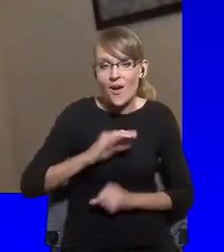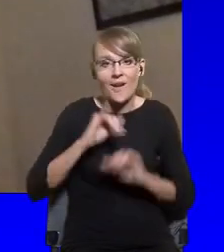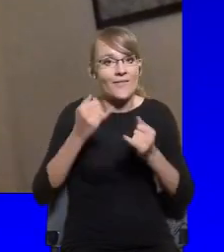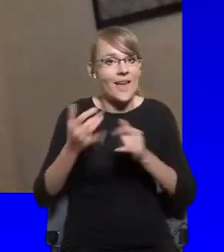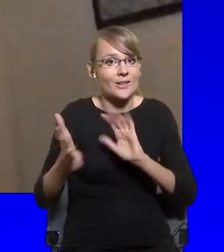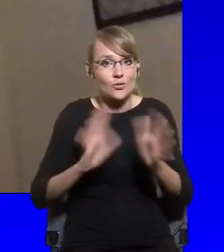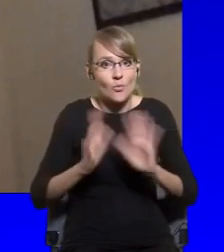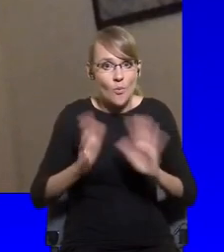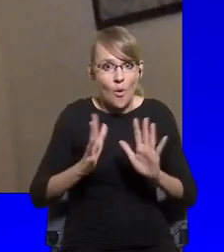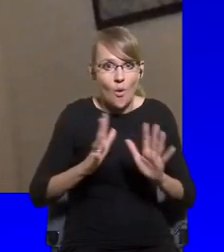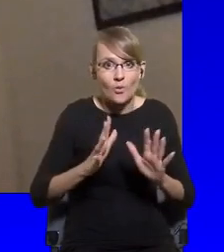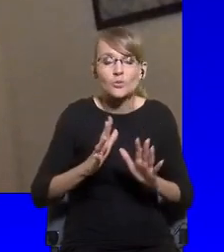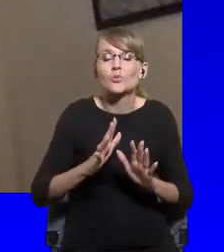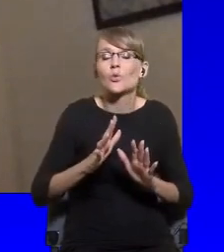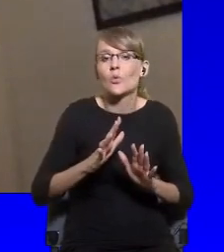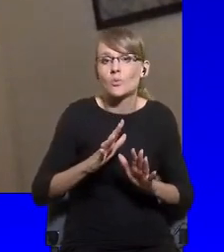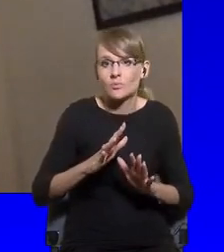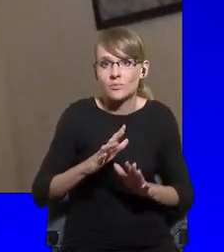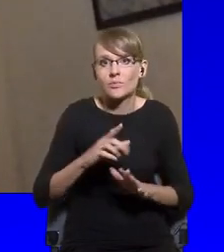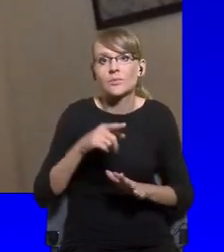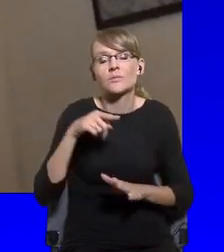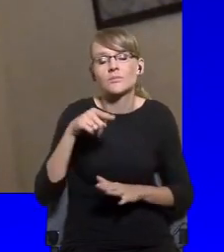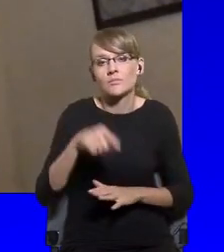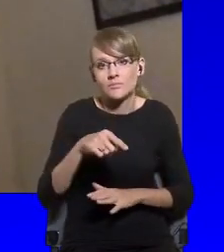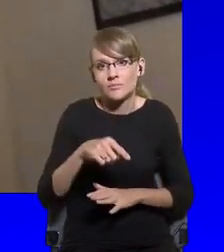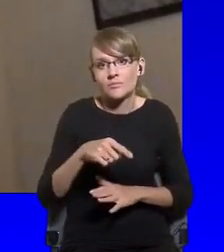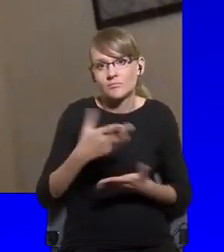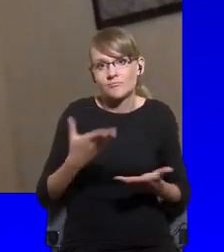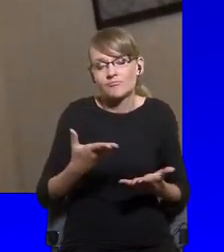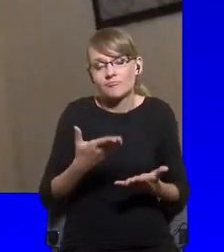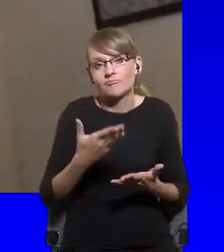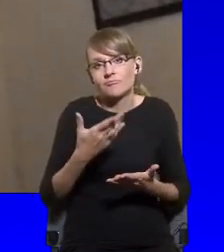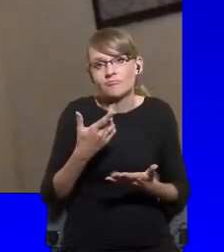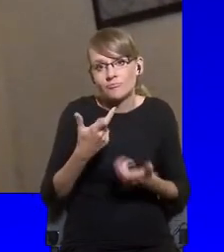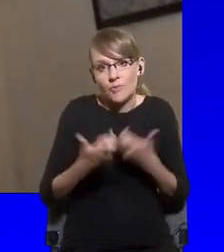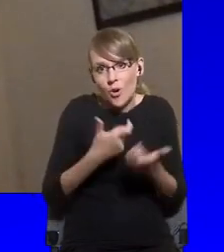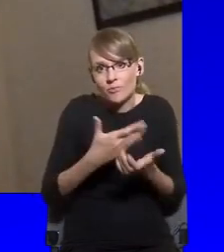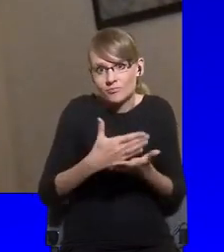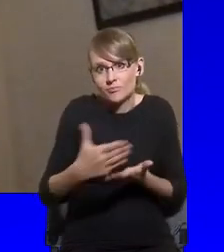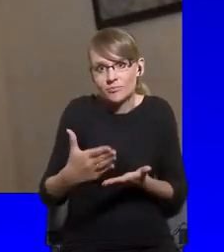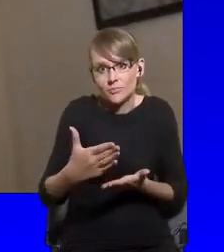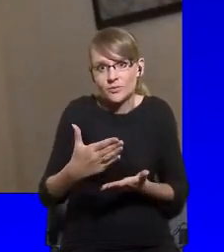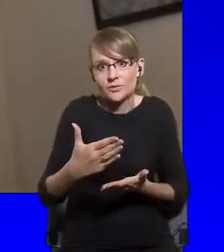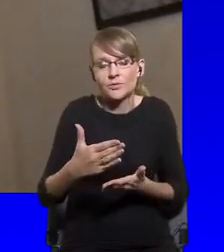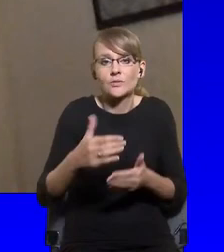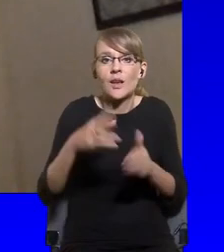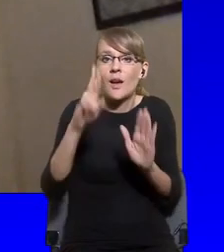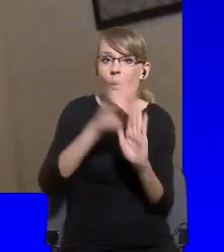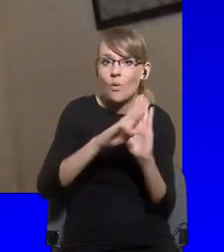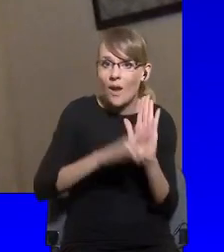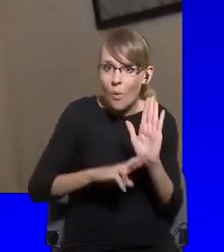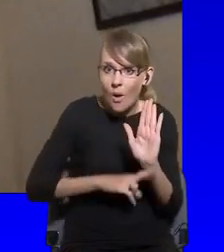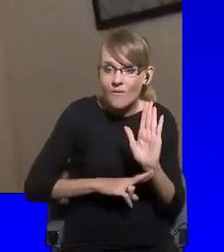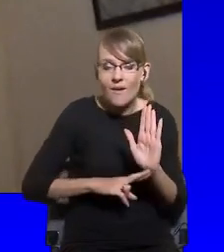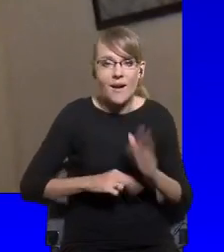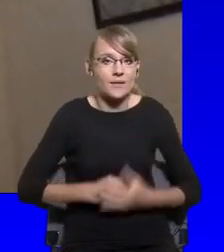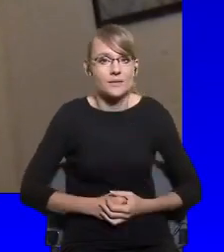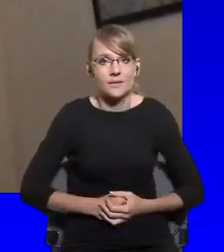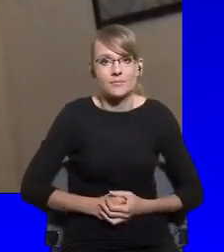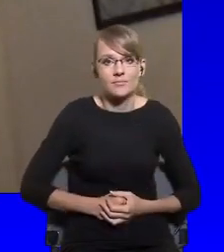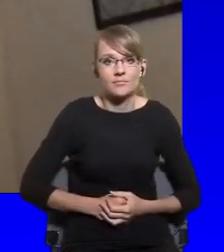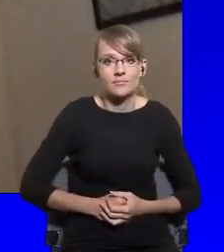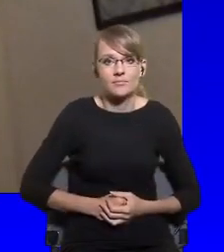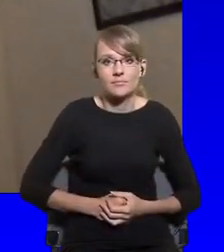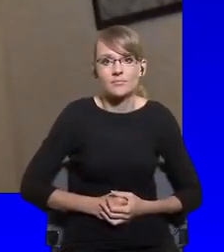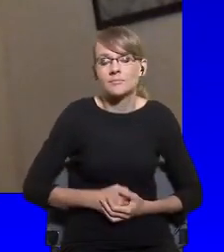powerful counter reactions to things like the use of algorithms and artificial intelligence to decide how